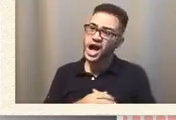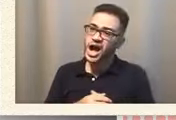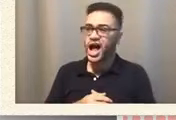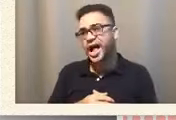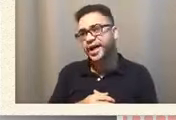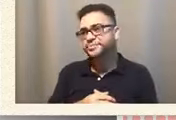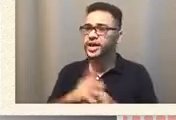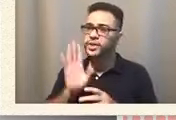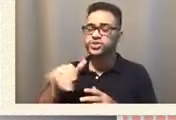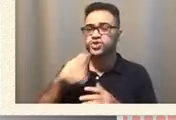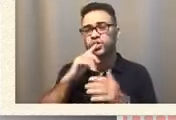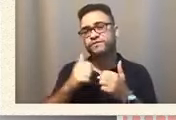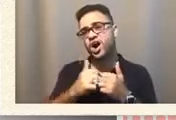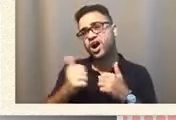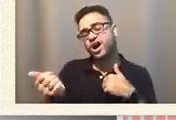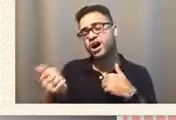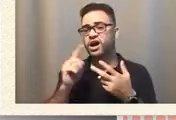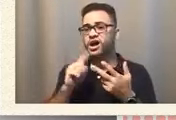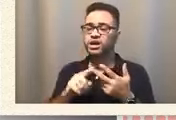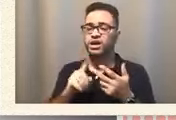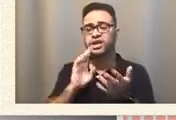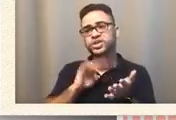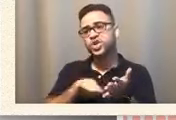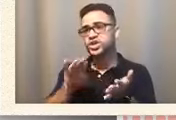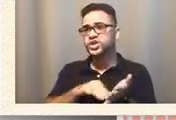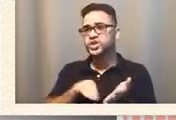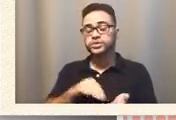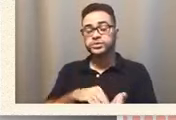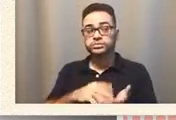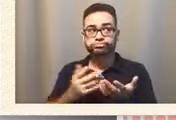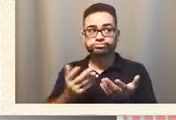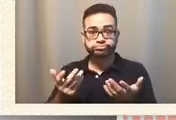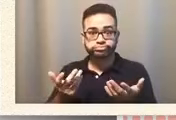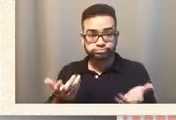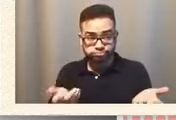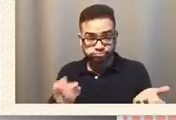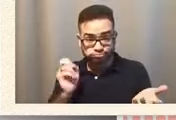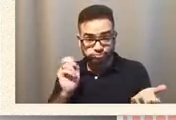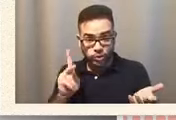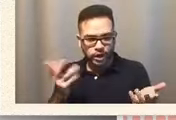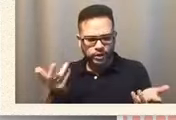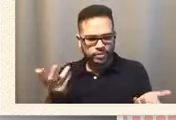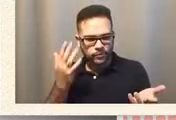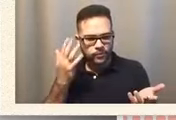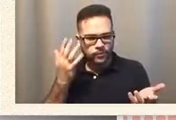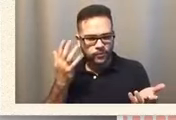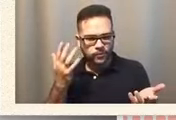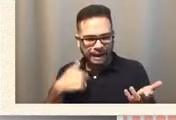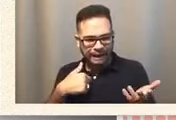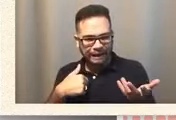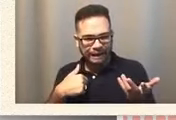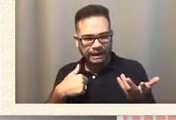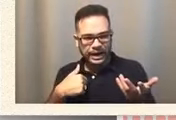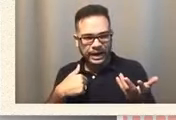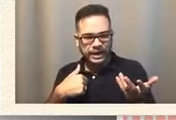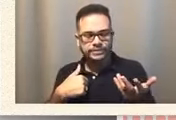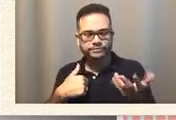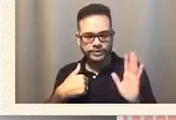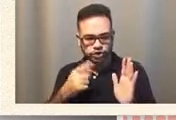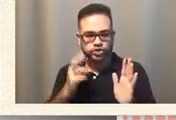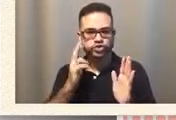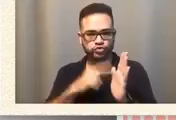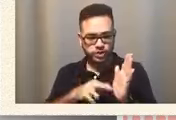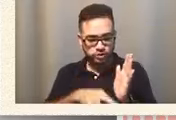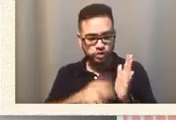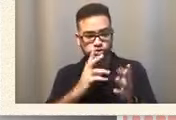It was too this. Right. Okay. Well, I actually did some research to get that information for you.